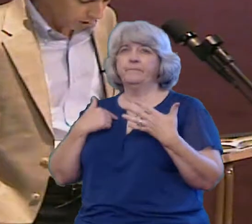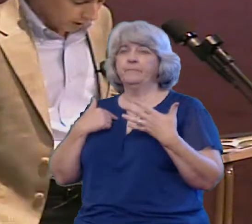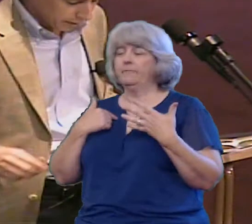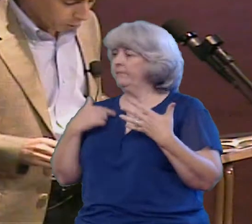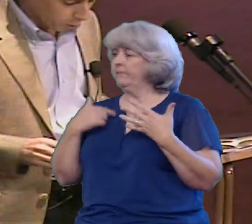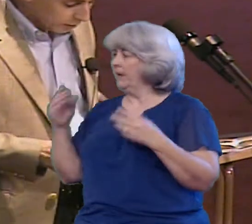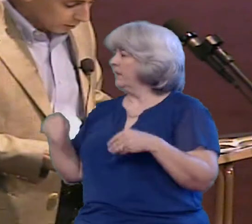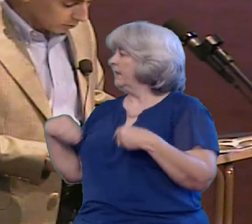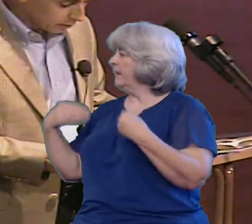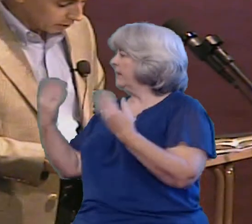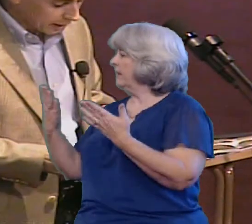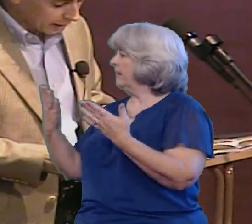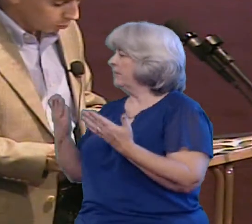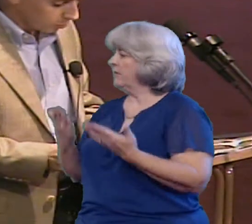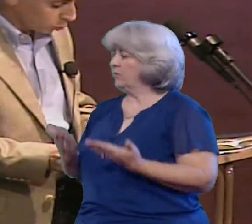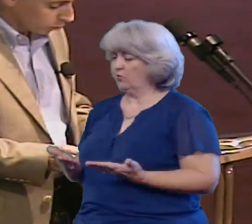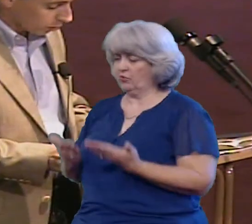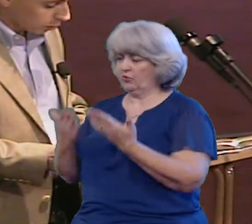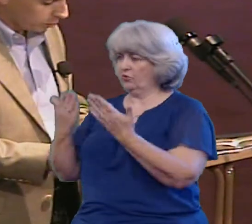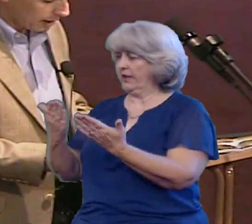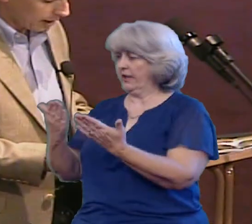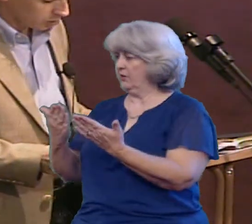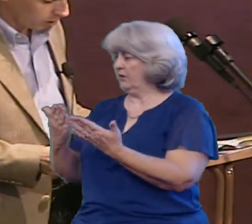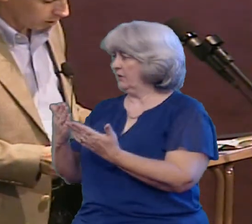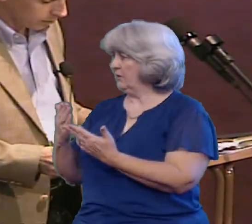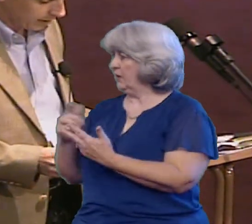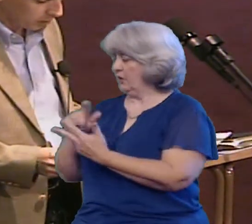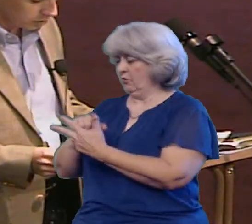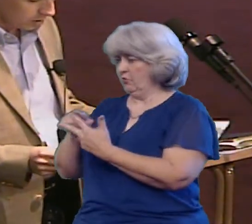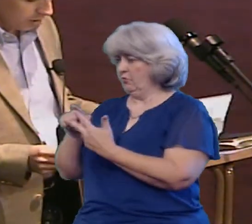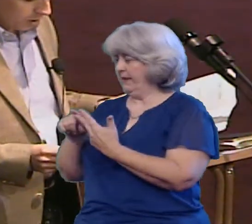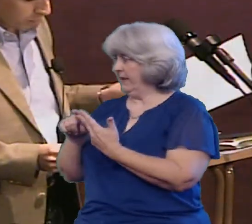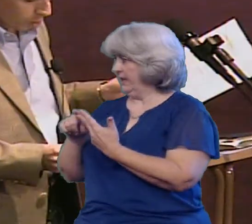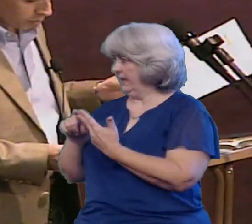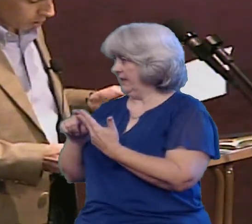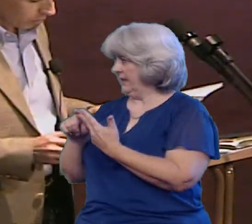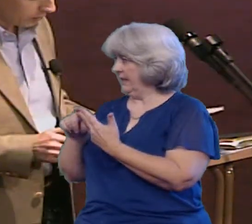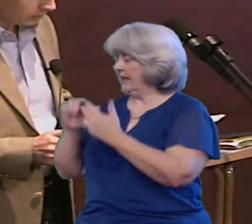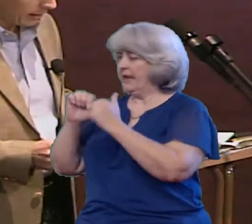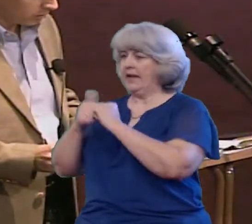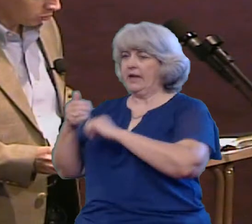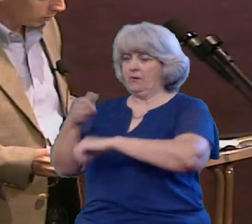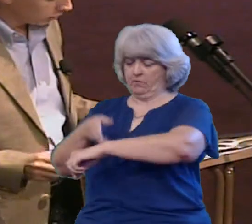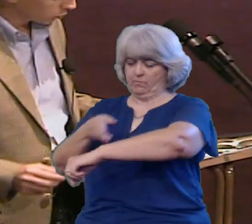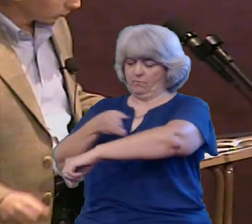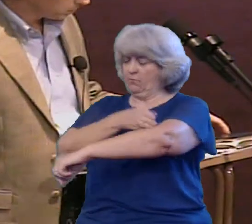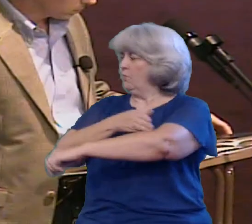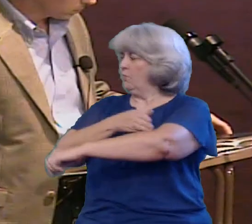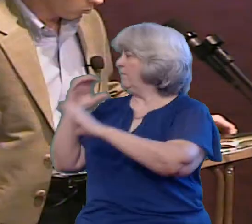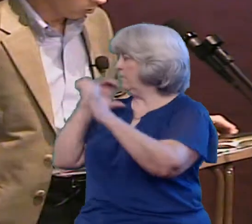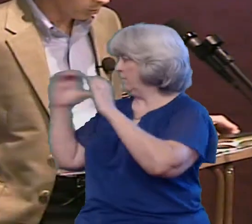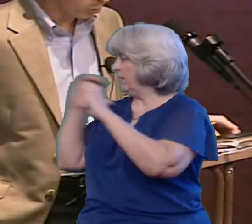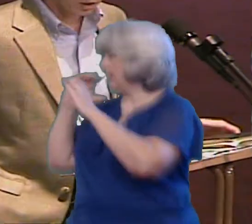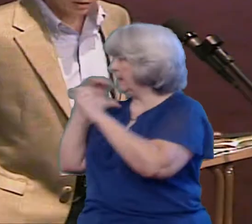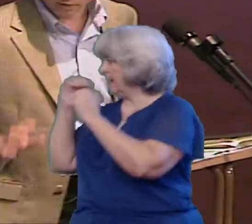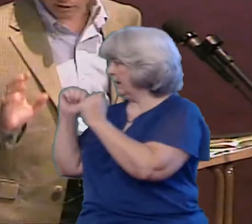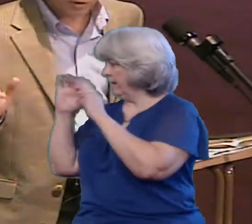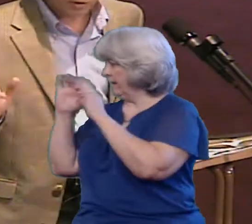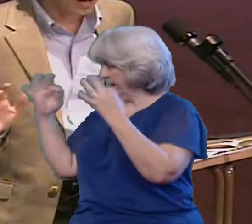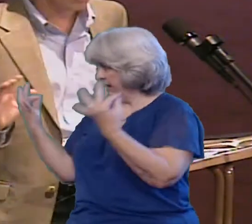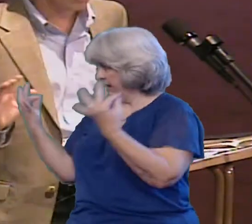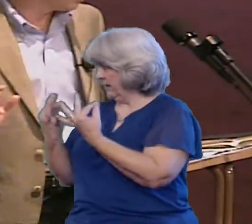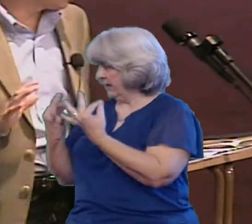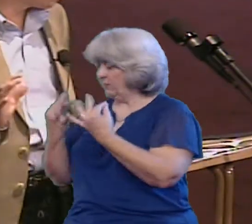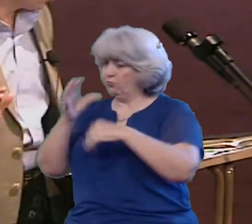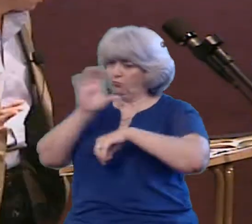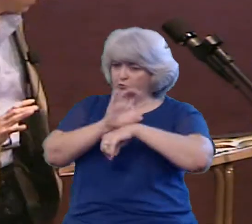you That we can consider on how to improve our communications with our families Both earthly and spiritual So number one, and there is no